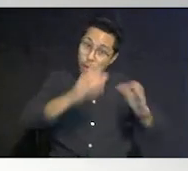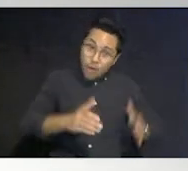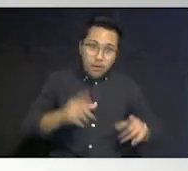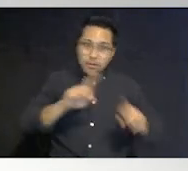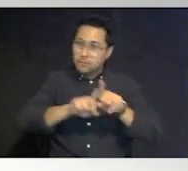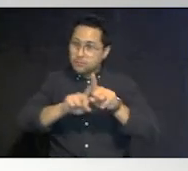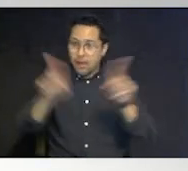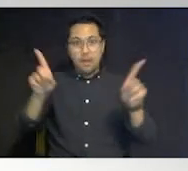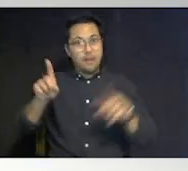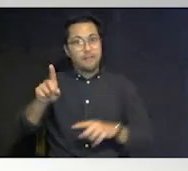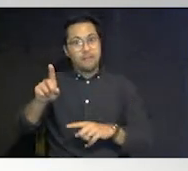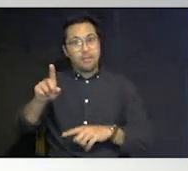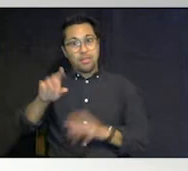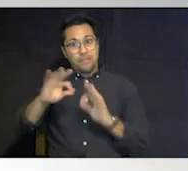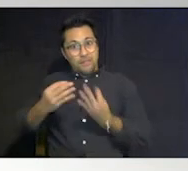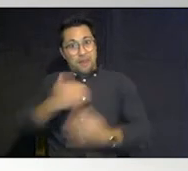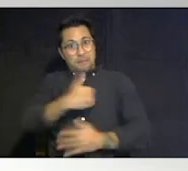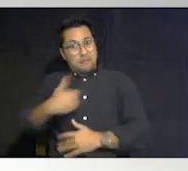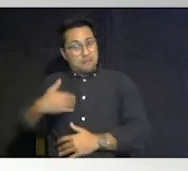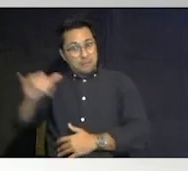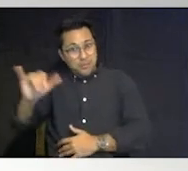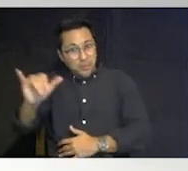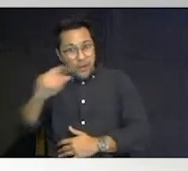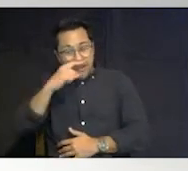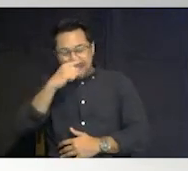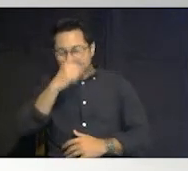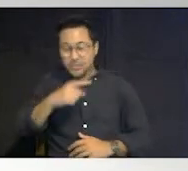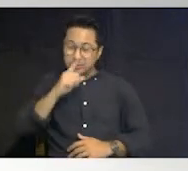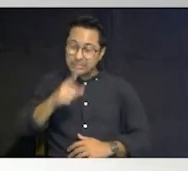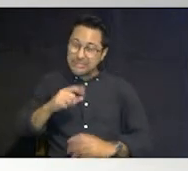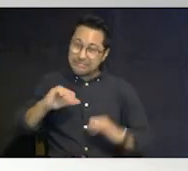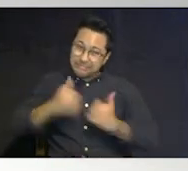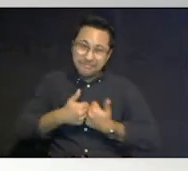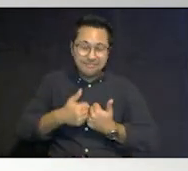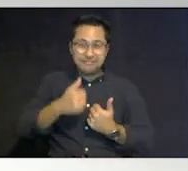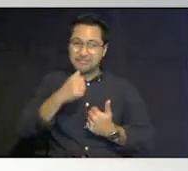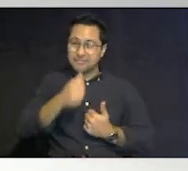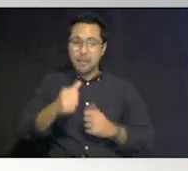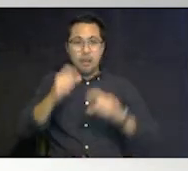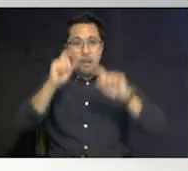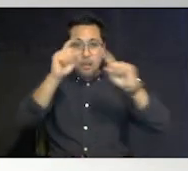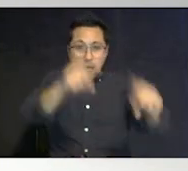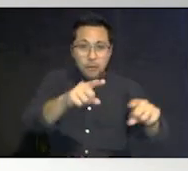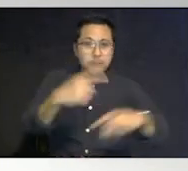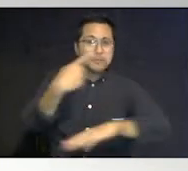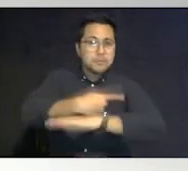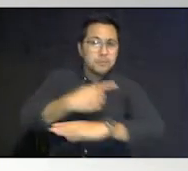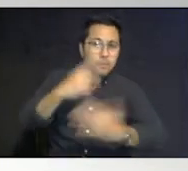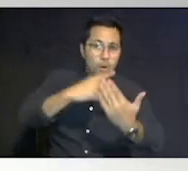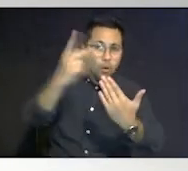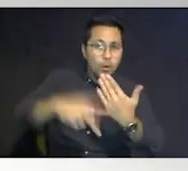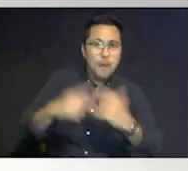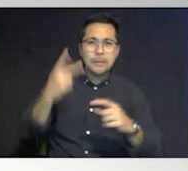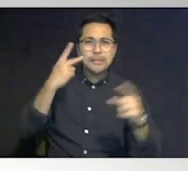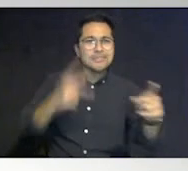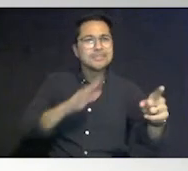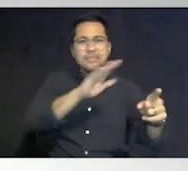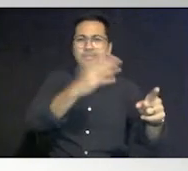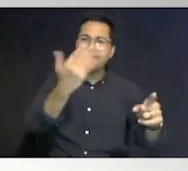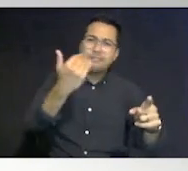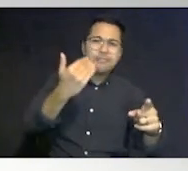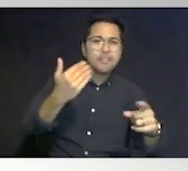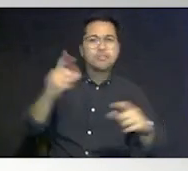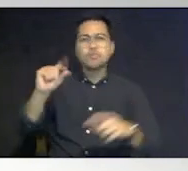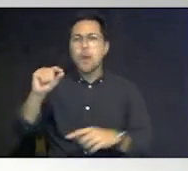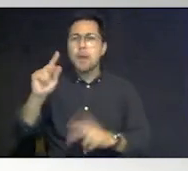in those group homes so a tremendous challenge to to not go to a day program and see 15 or 20 of your closest friends